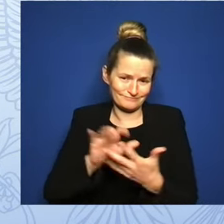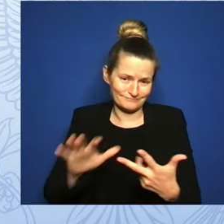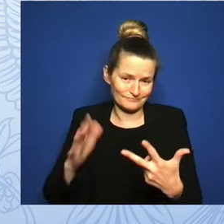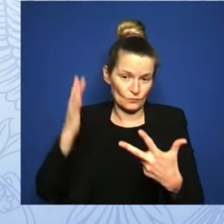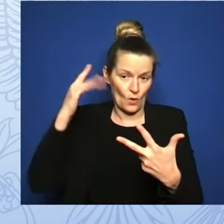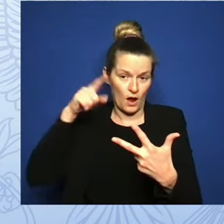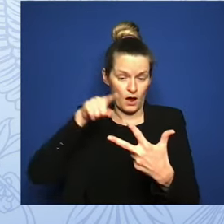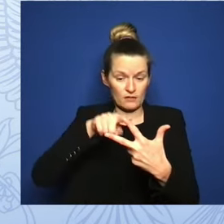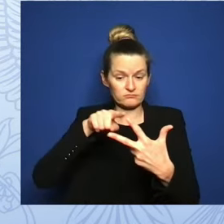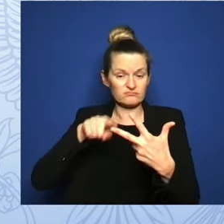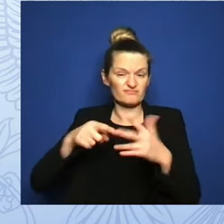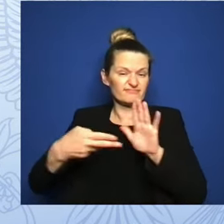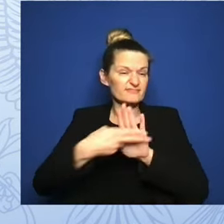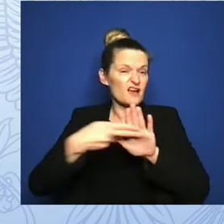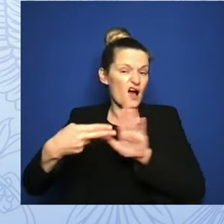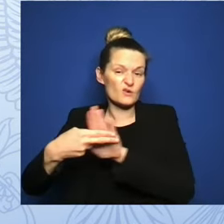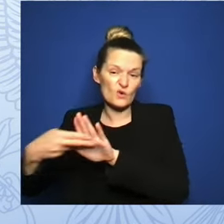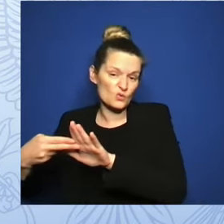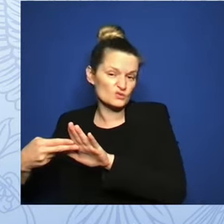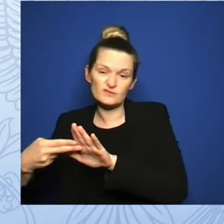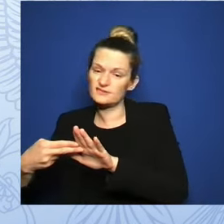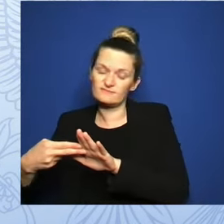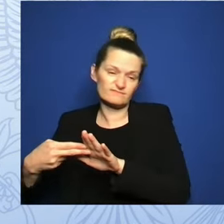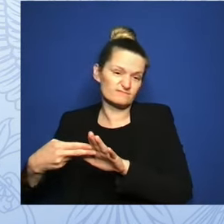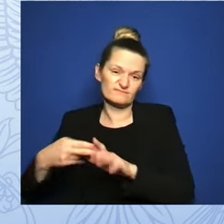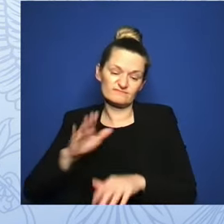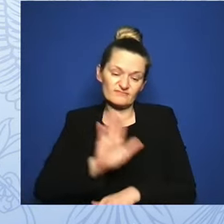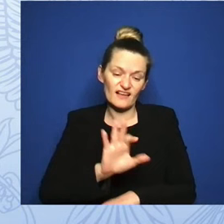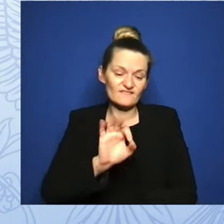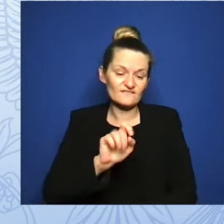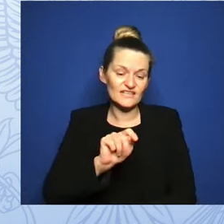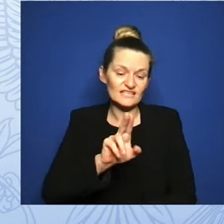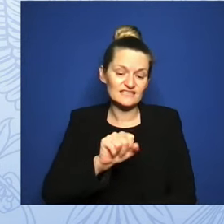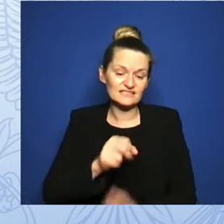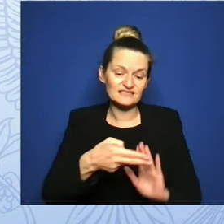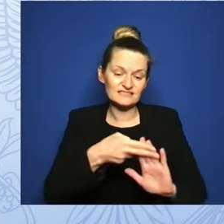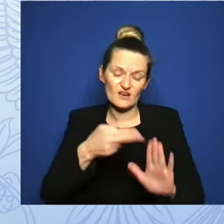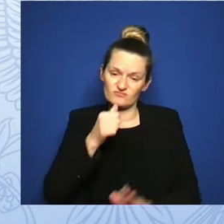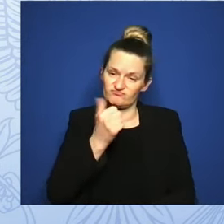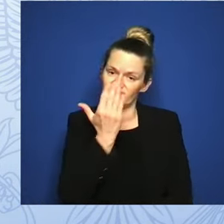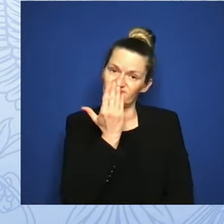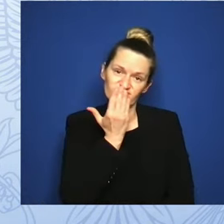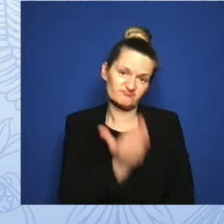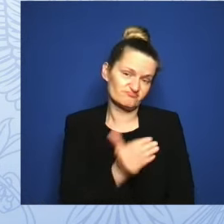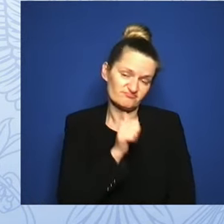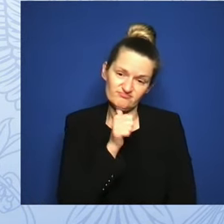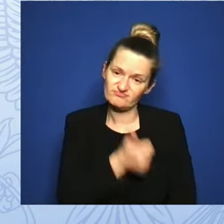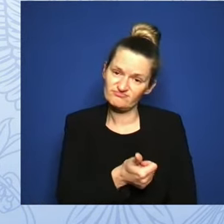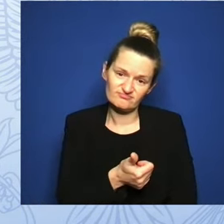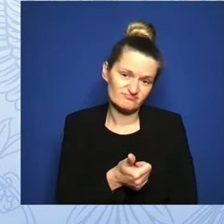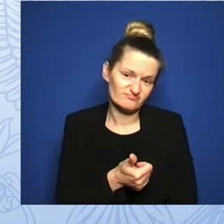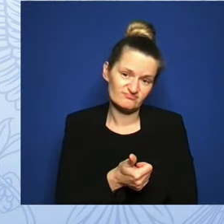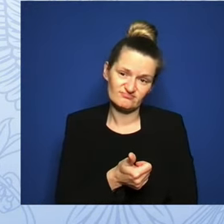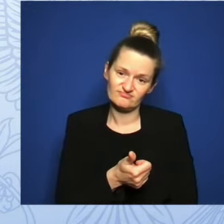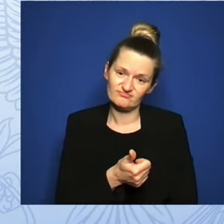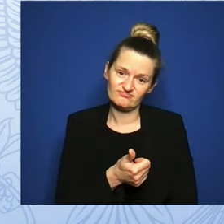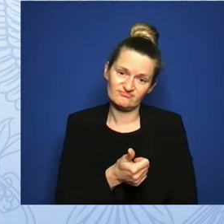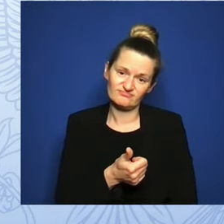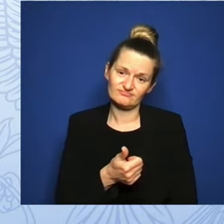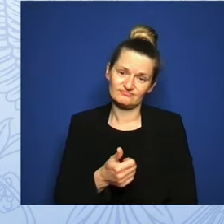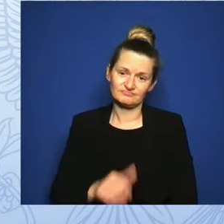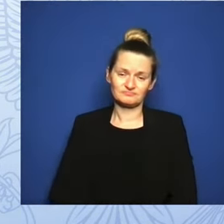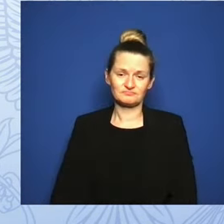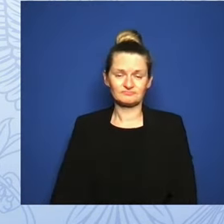As a physician and OB-GYN, I know firsthand that